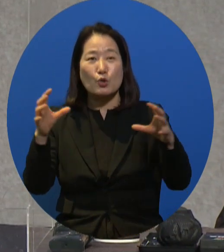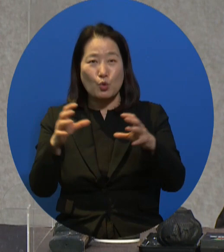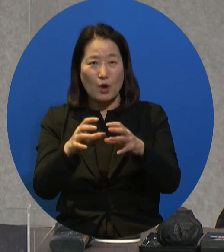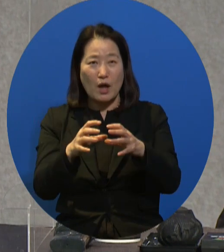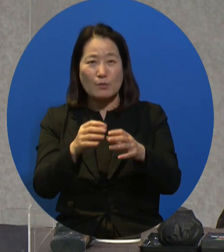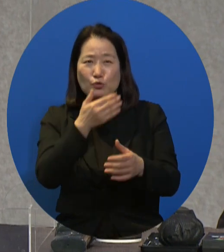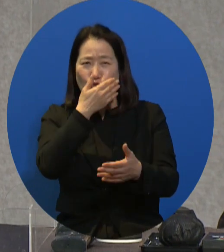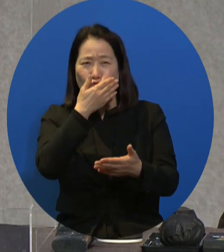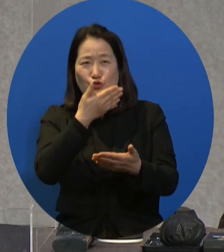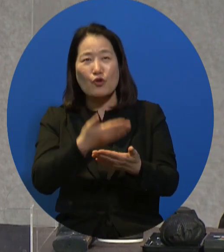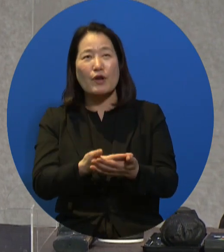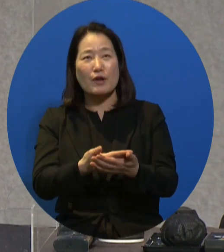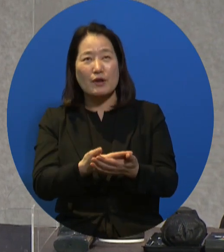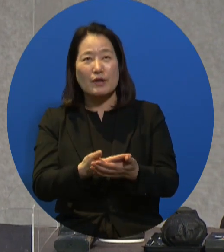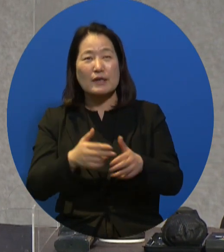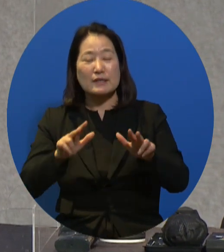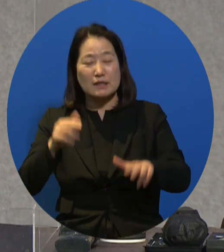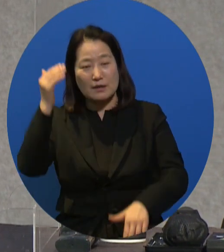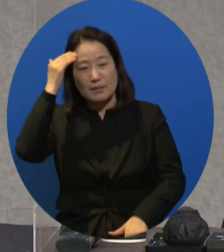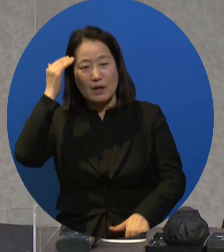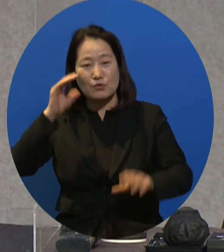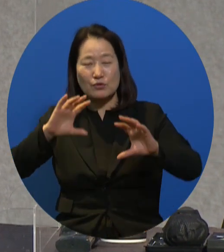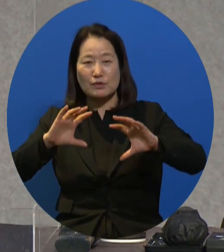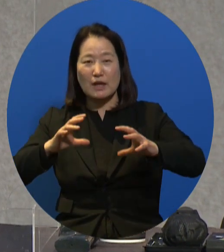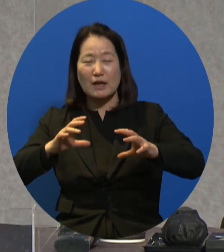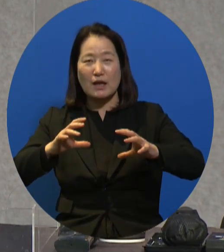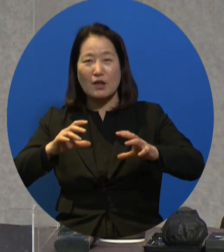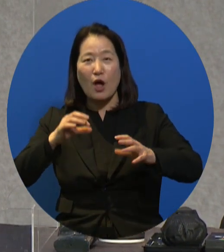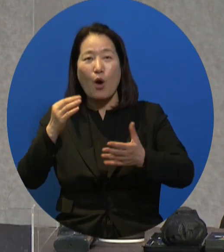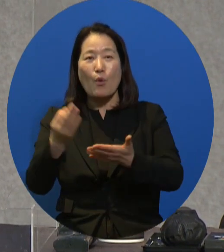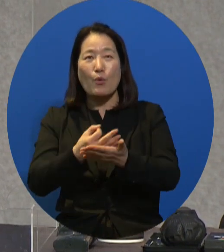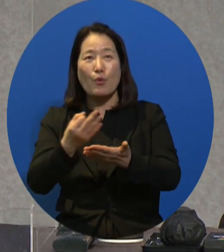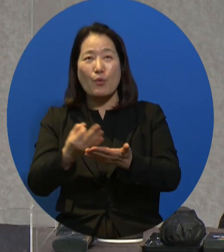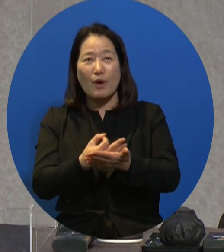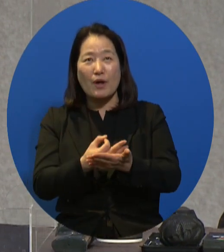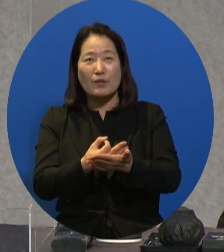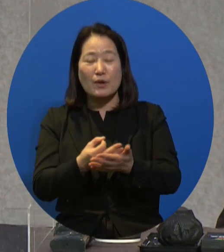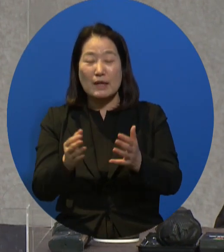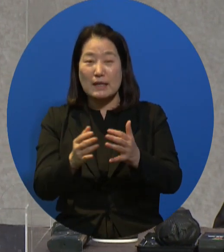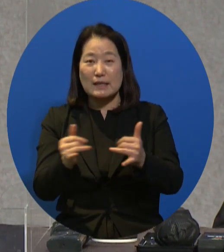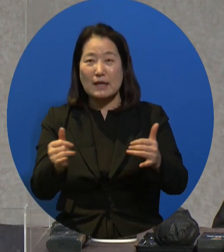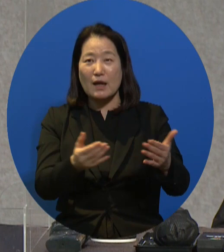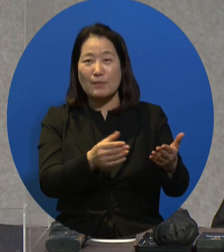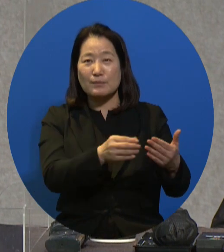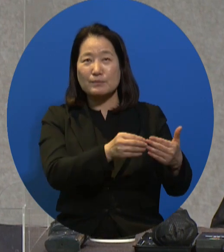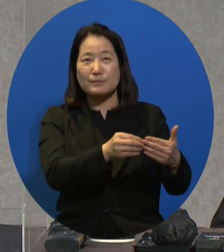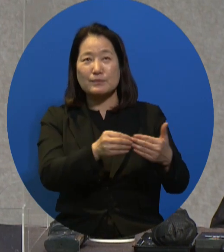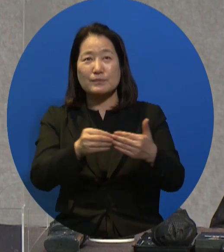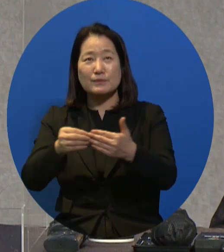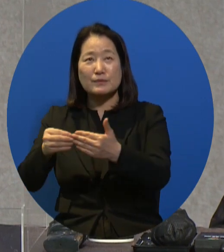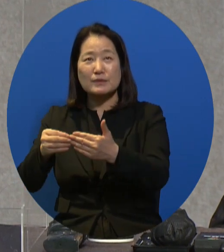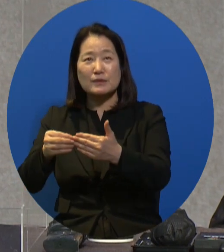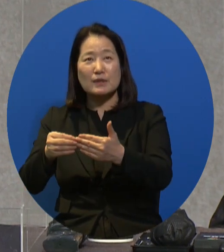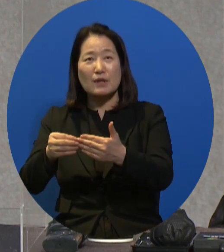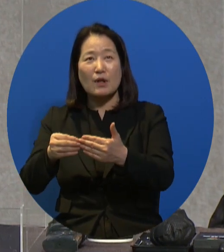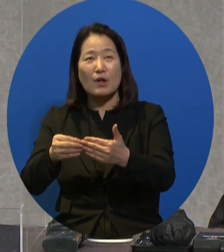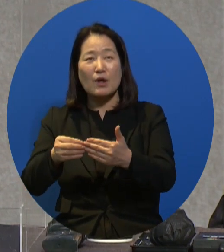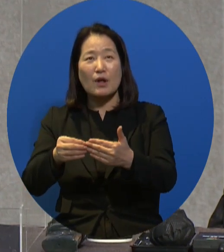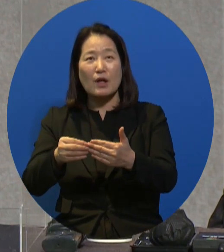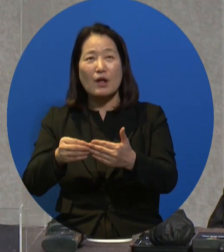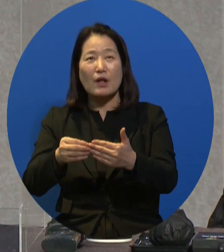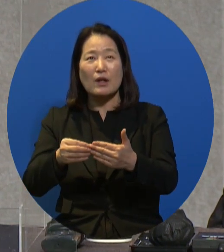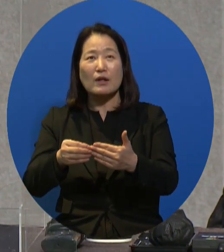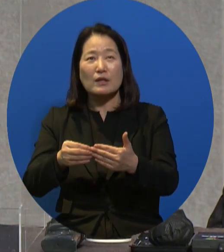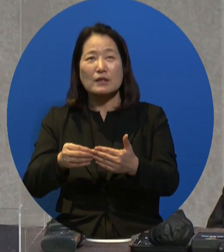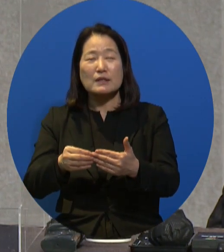integration or inclusion. In Korea, it is a capitalistic market economy. So our economy